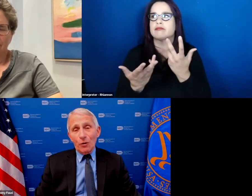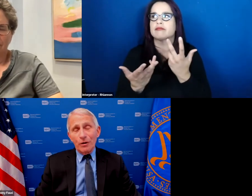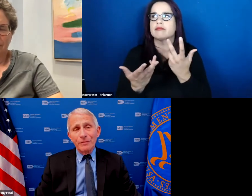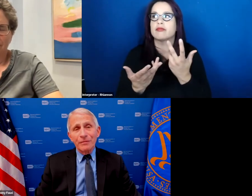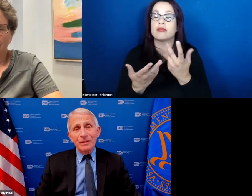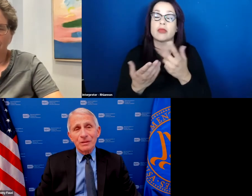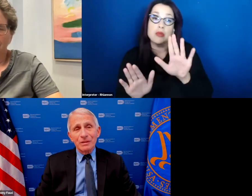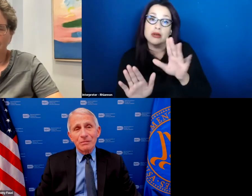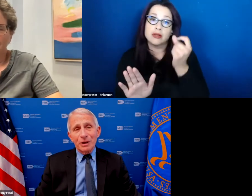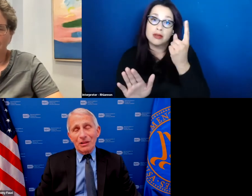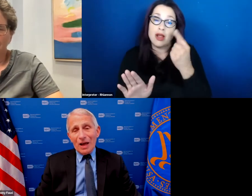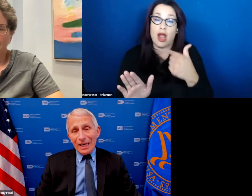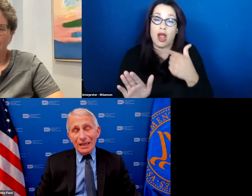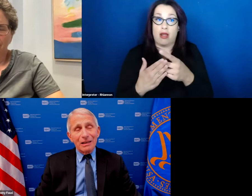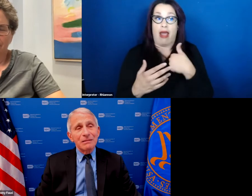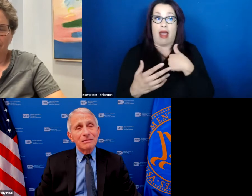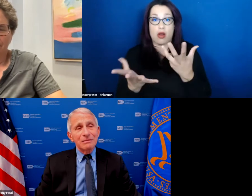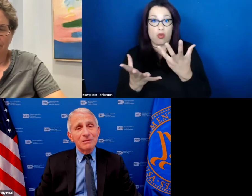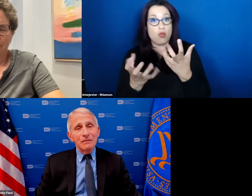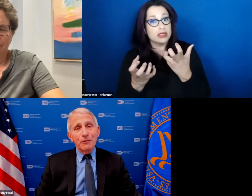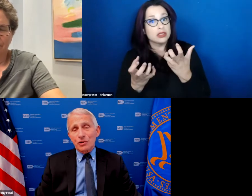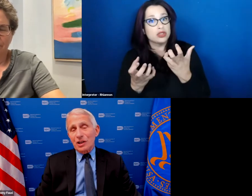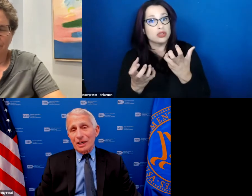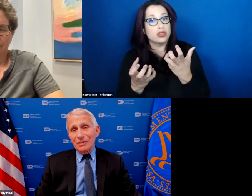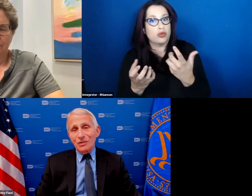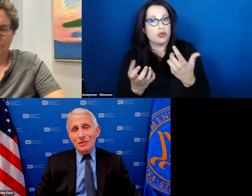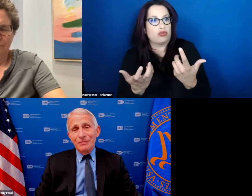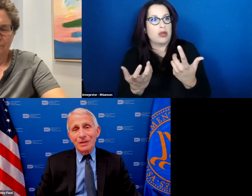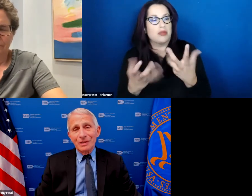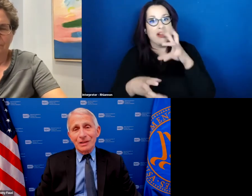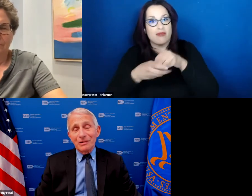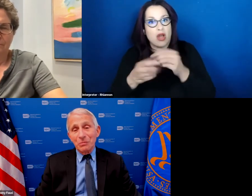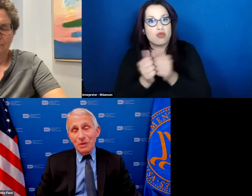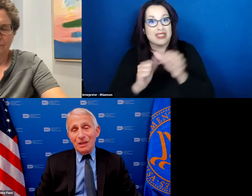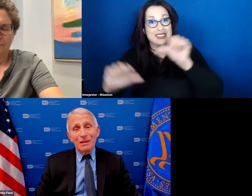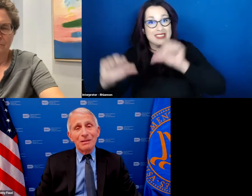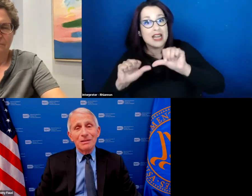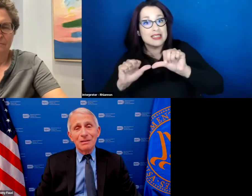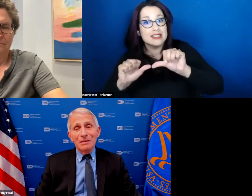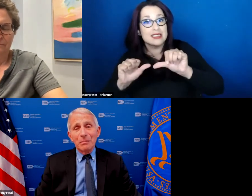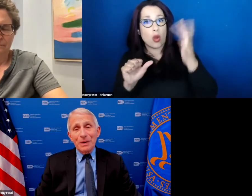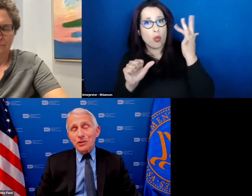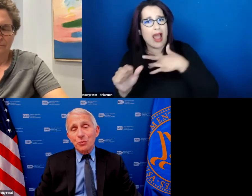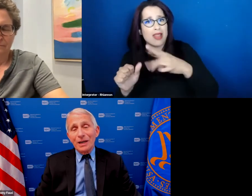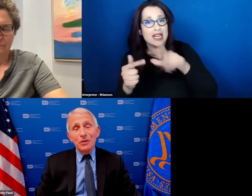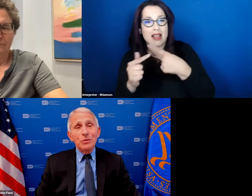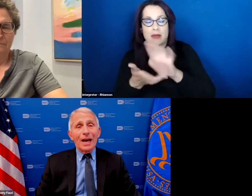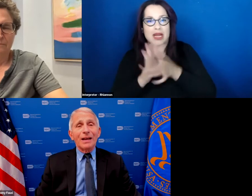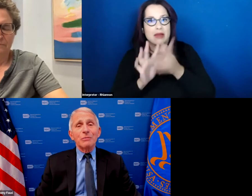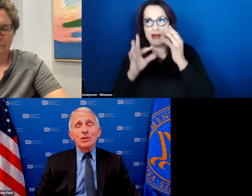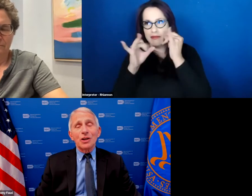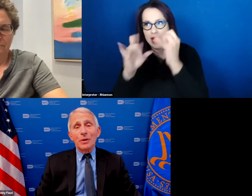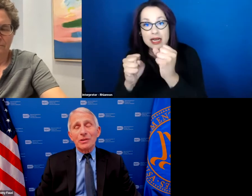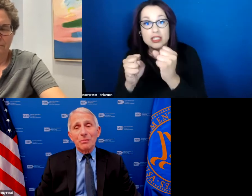for but a liking for science and to me the best way to do